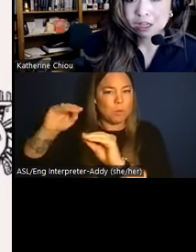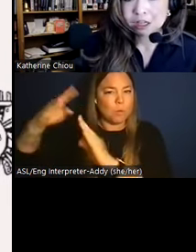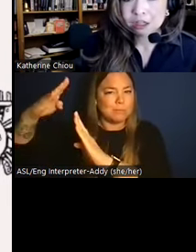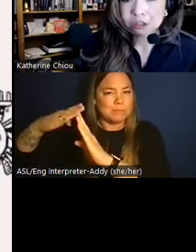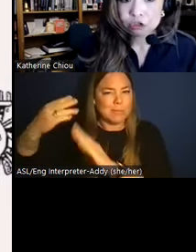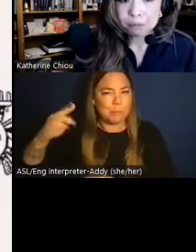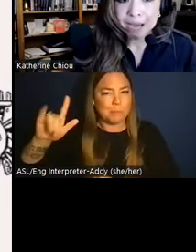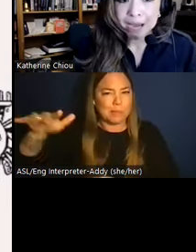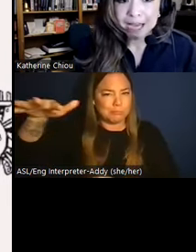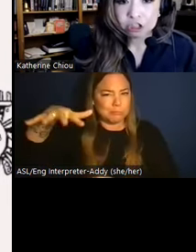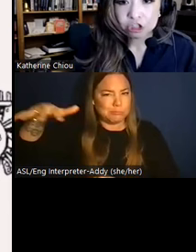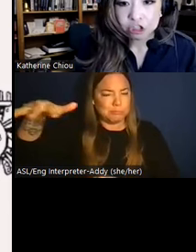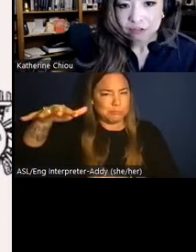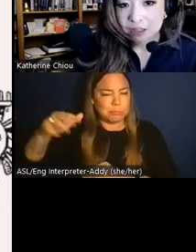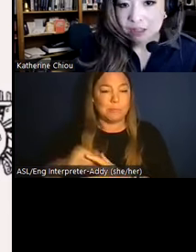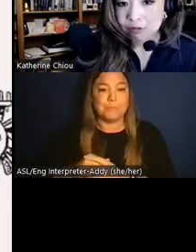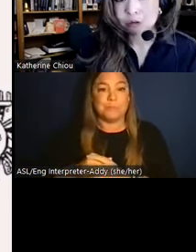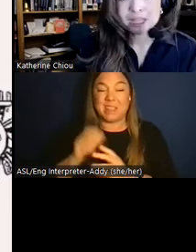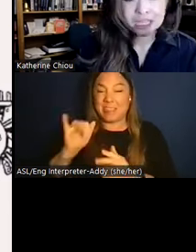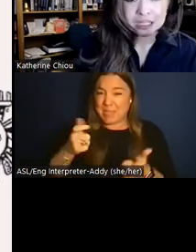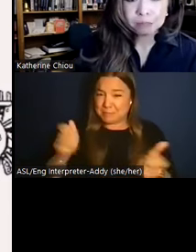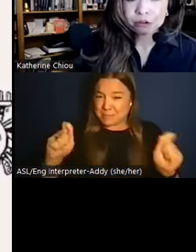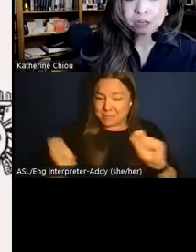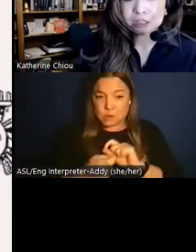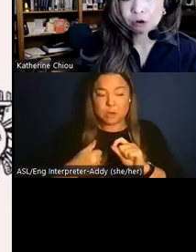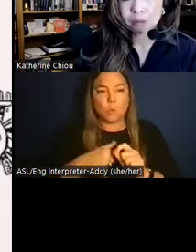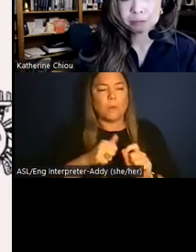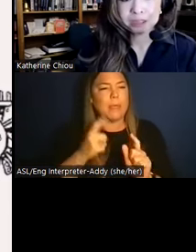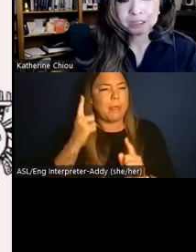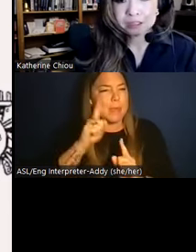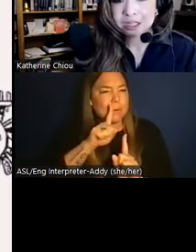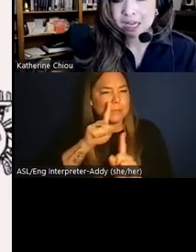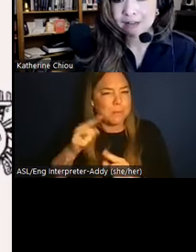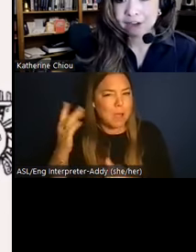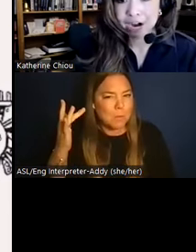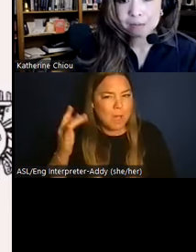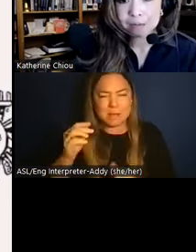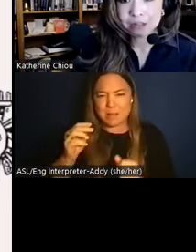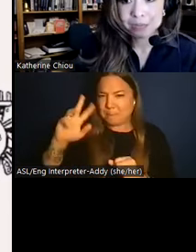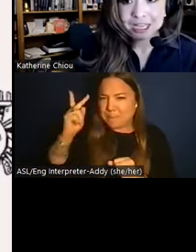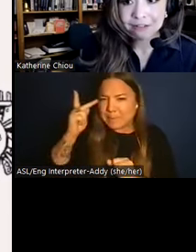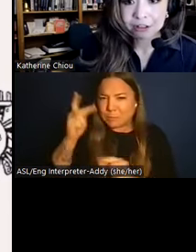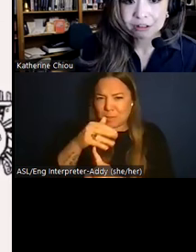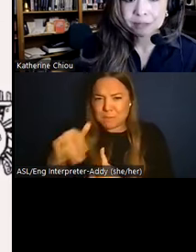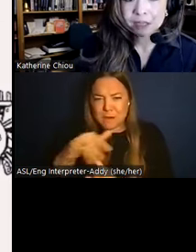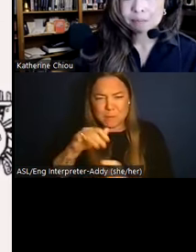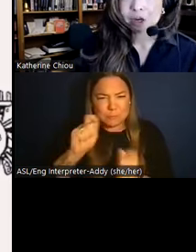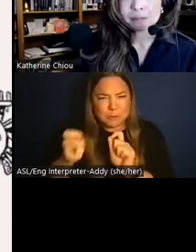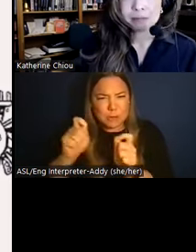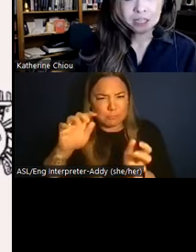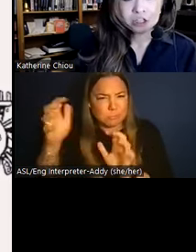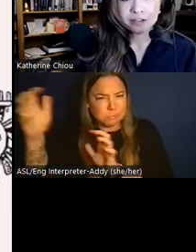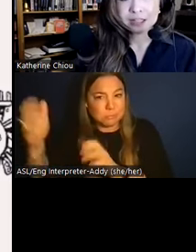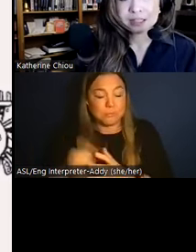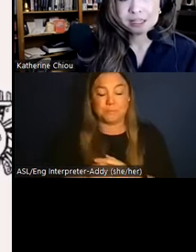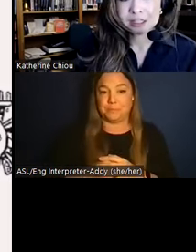This dramatic shift, a response to what we think is a brewing storm of political and environmental upheaval marked